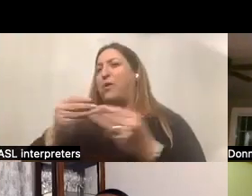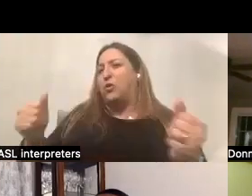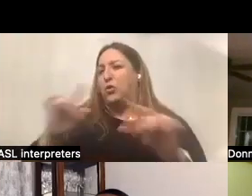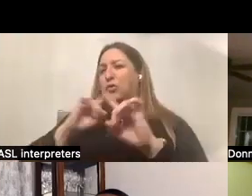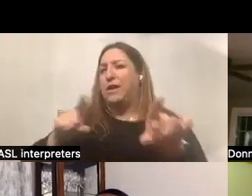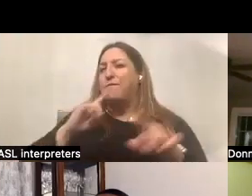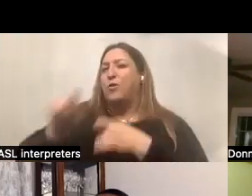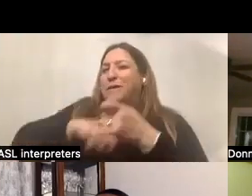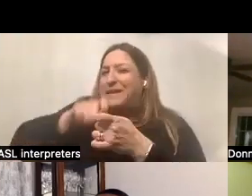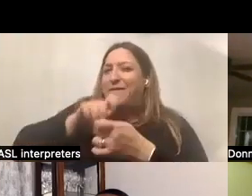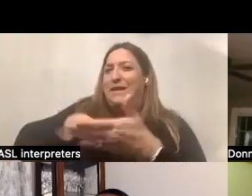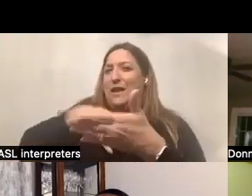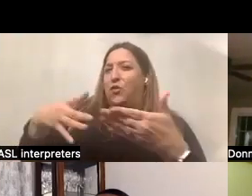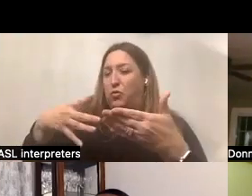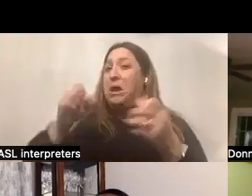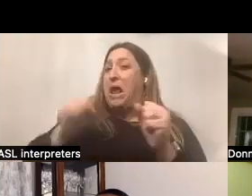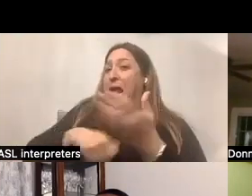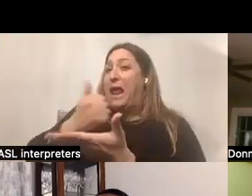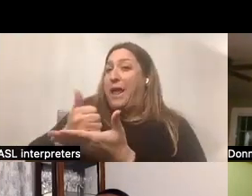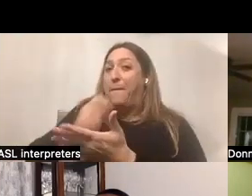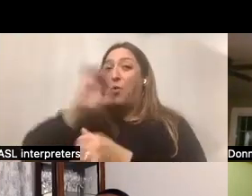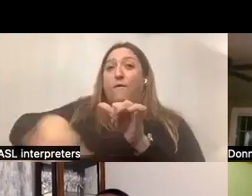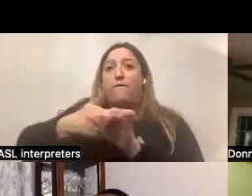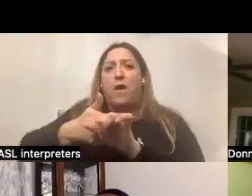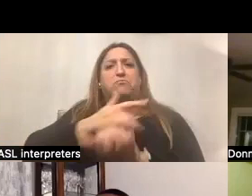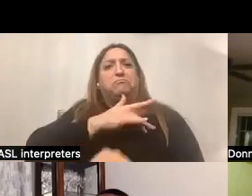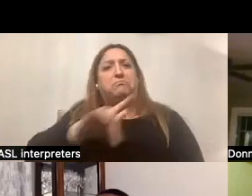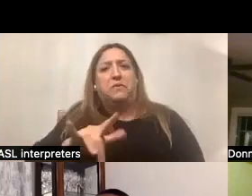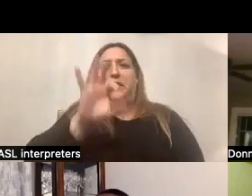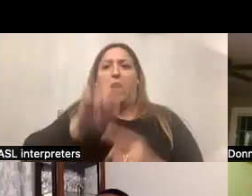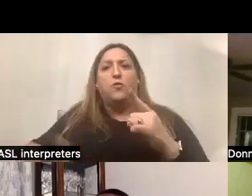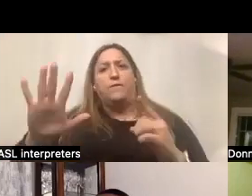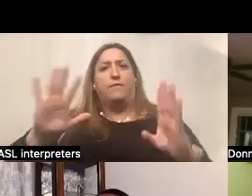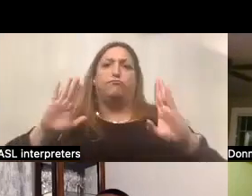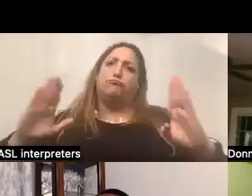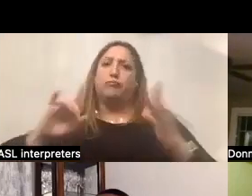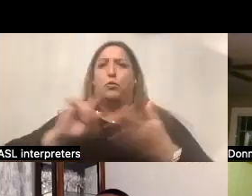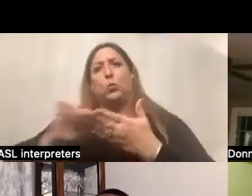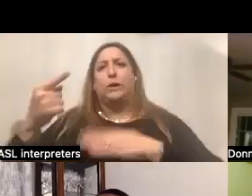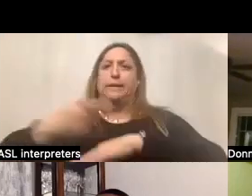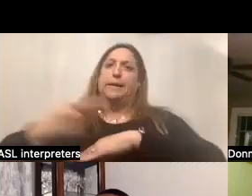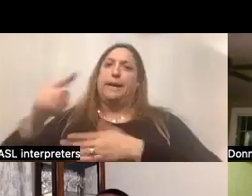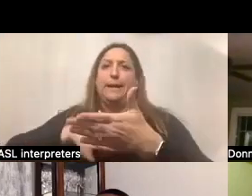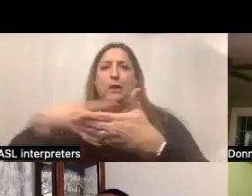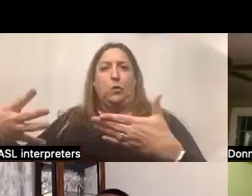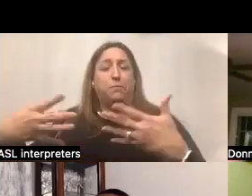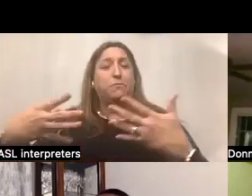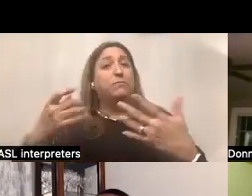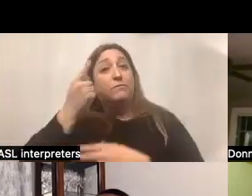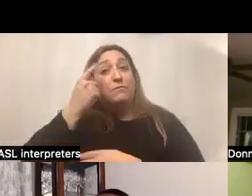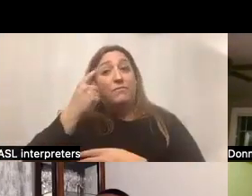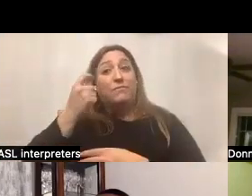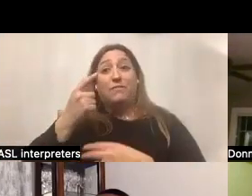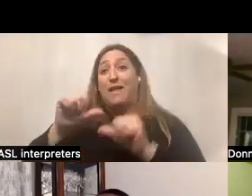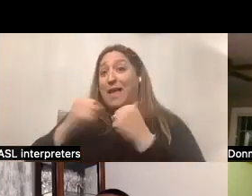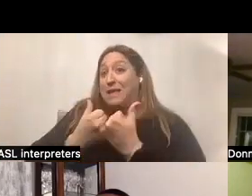specific schedules that don't follow a more typical nine to five weekday schedule. Now that's not to say that agencies